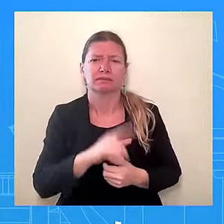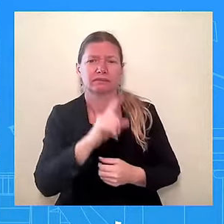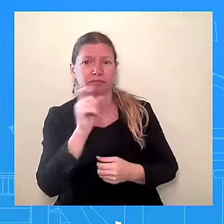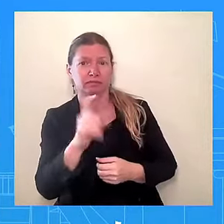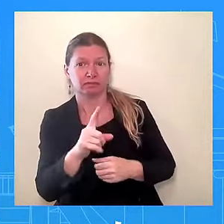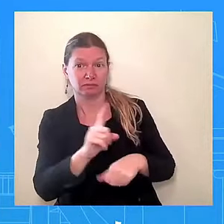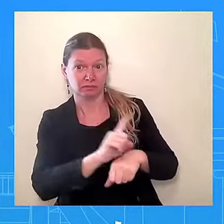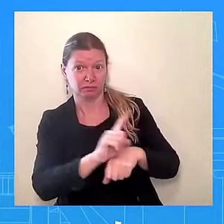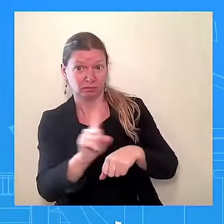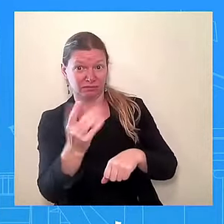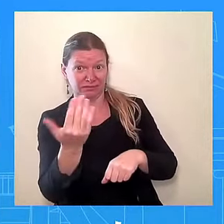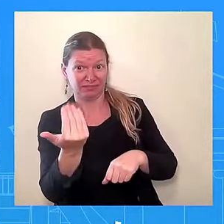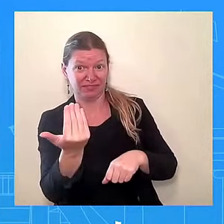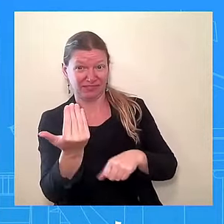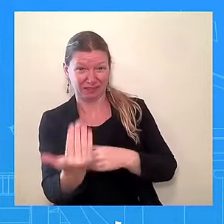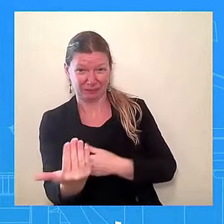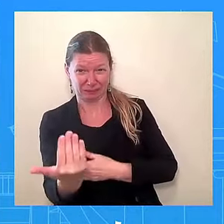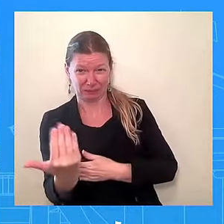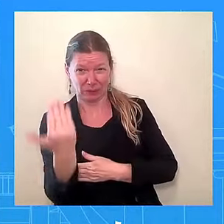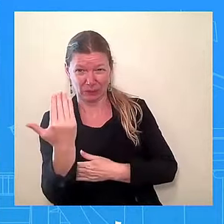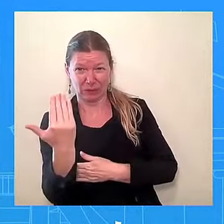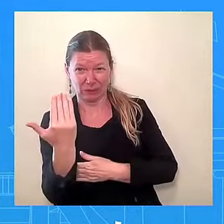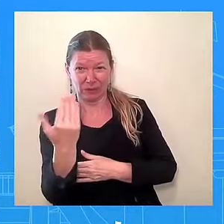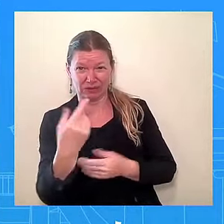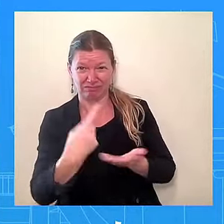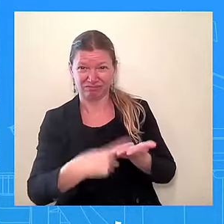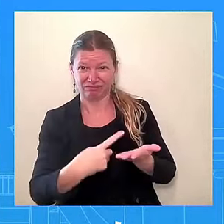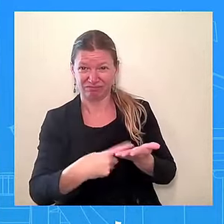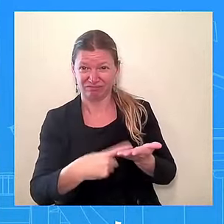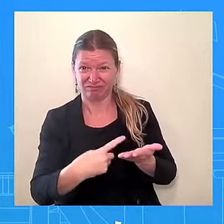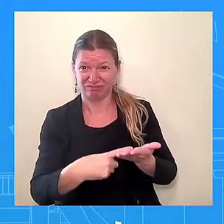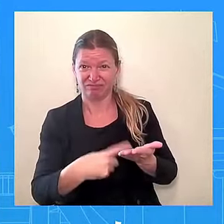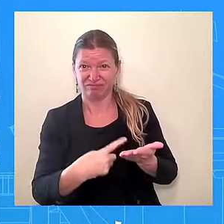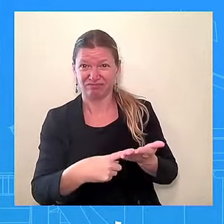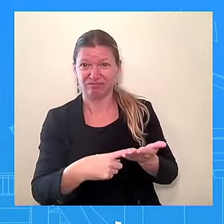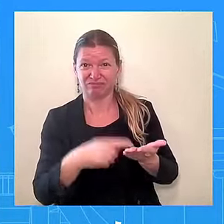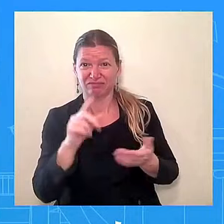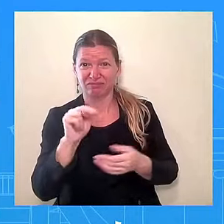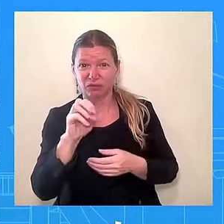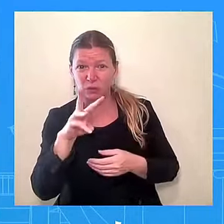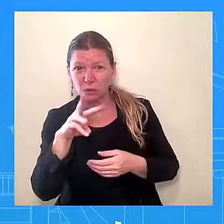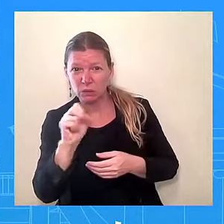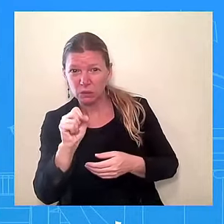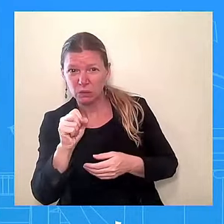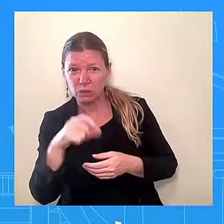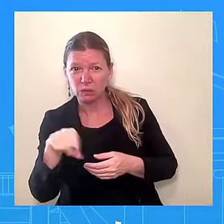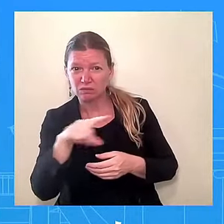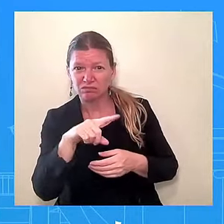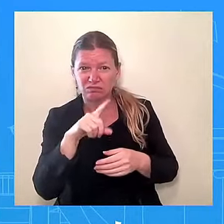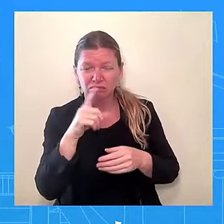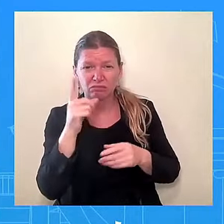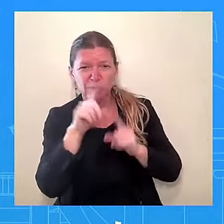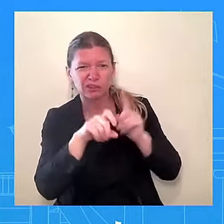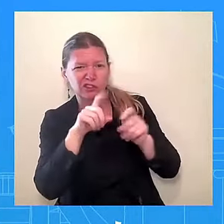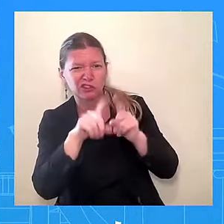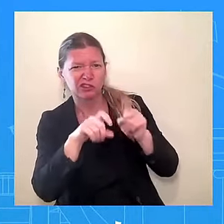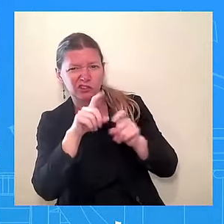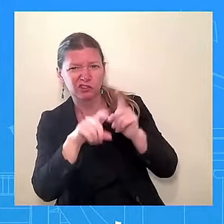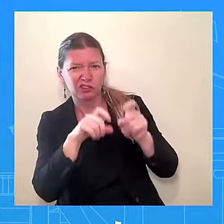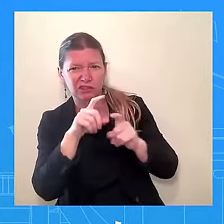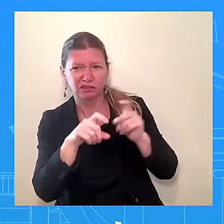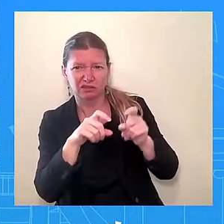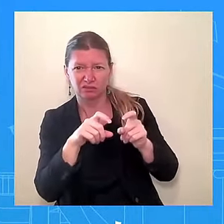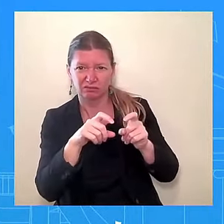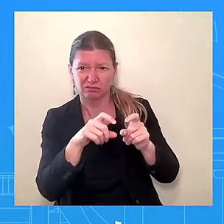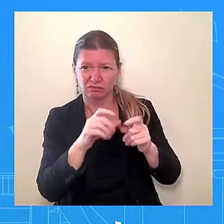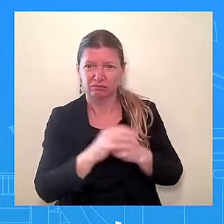discussion with press where answered a questions, he was asked about whether he would weigh in or have a discussion with the Vice President on